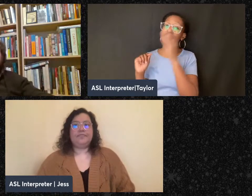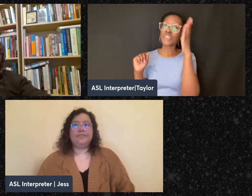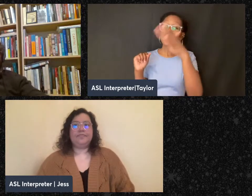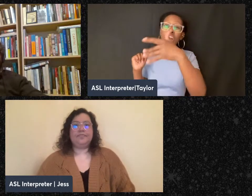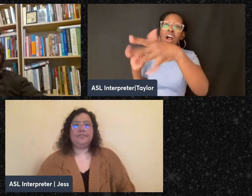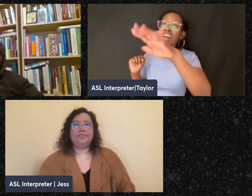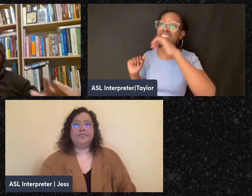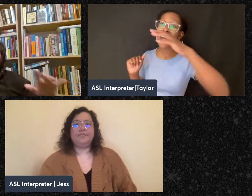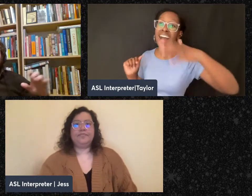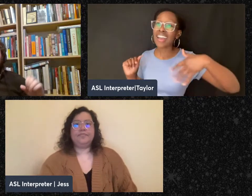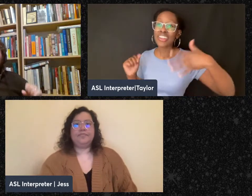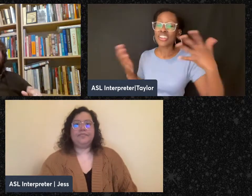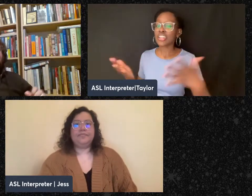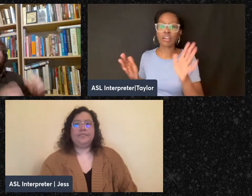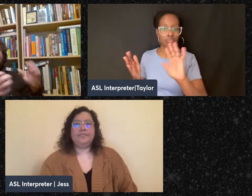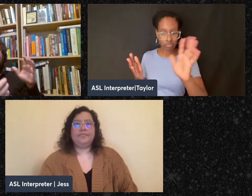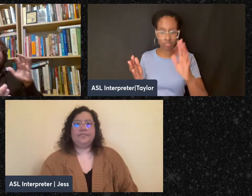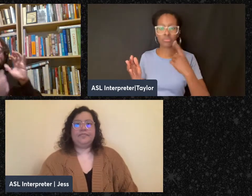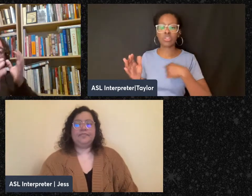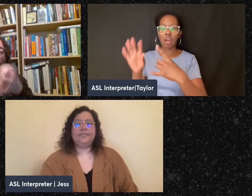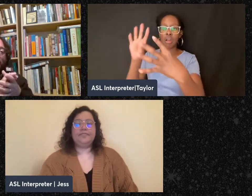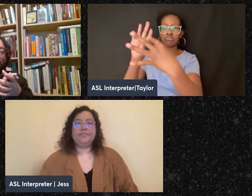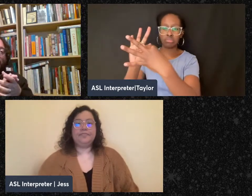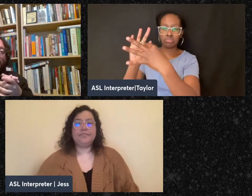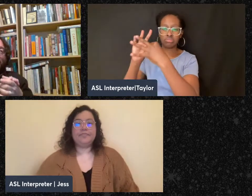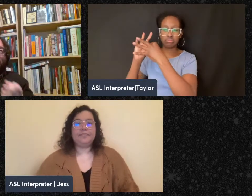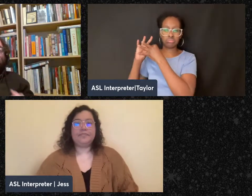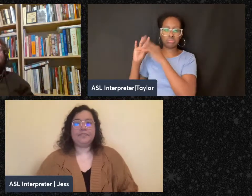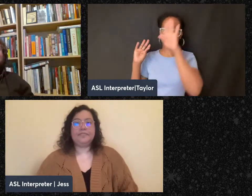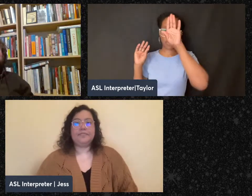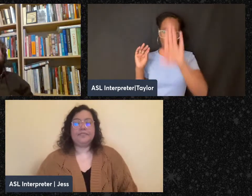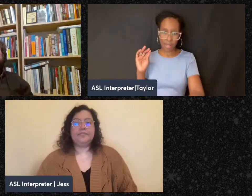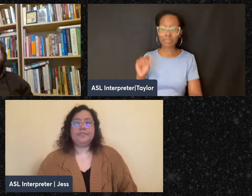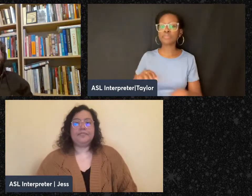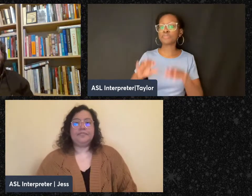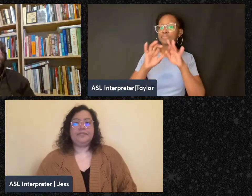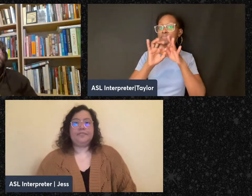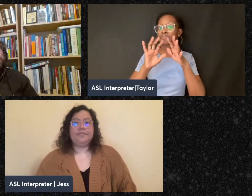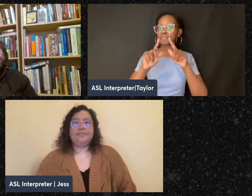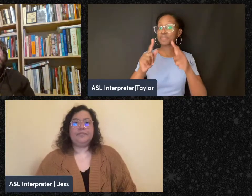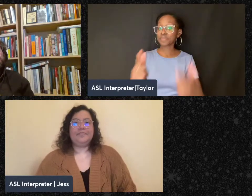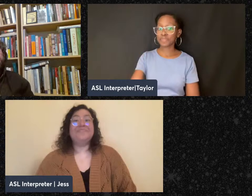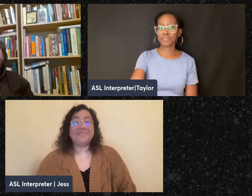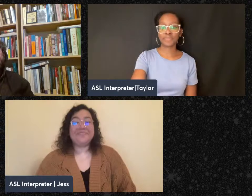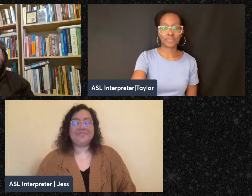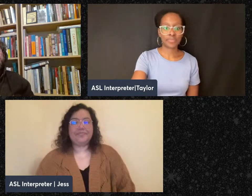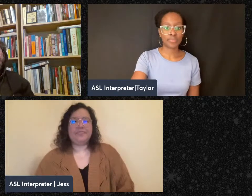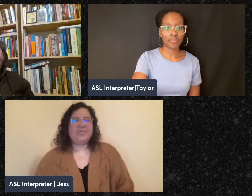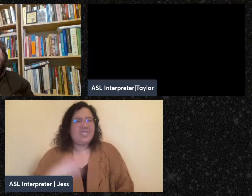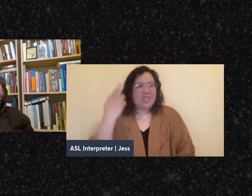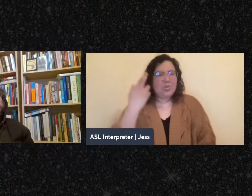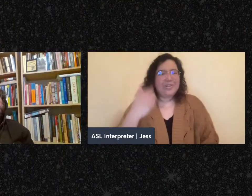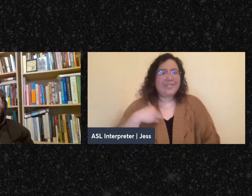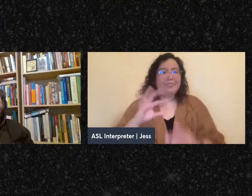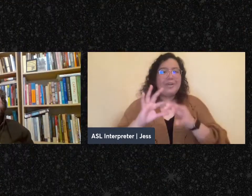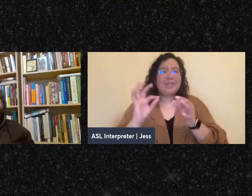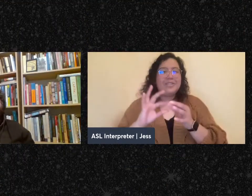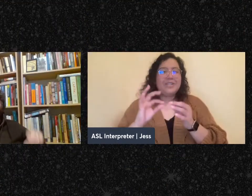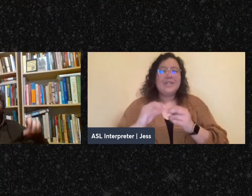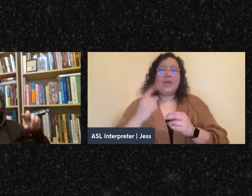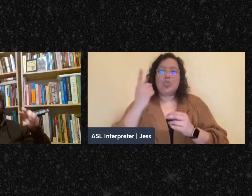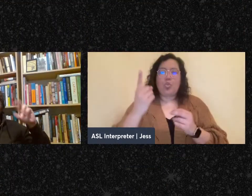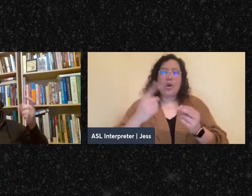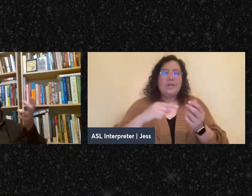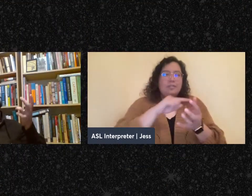yet, but rather there's a much more direct connection. And I mention that because it's just one of these elements that I think